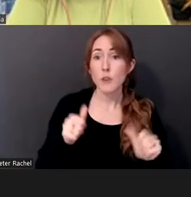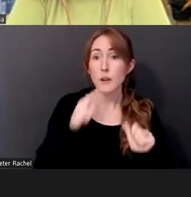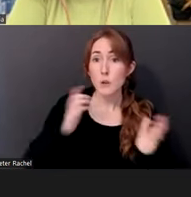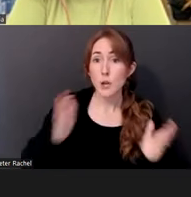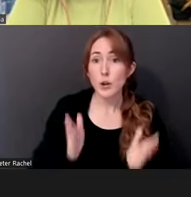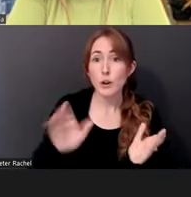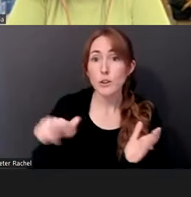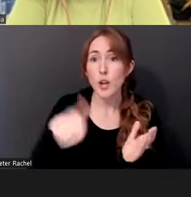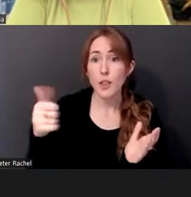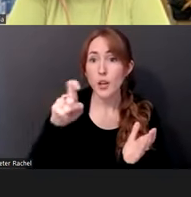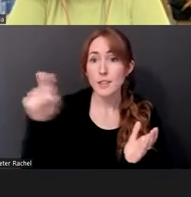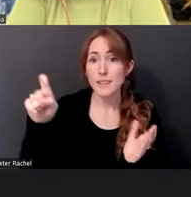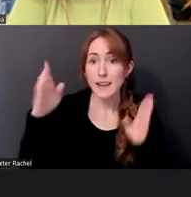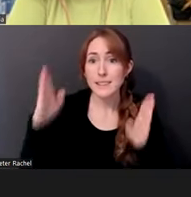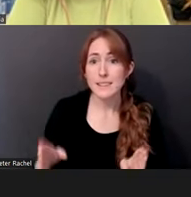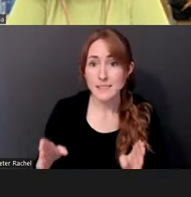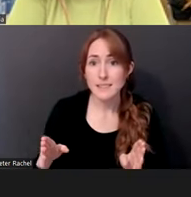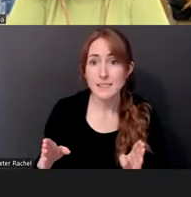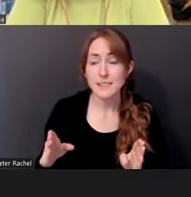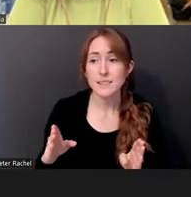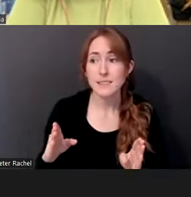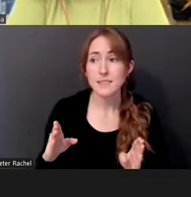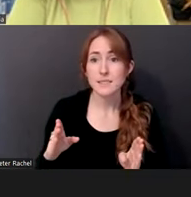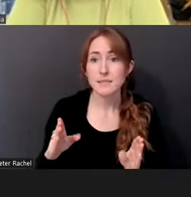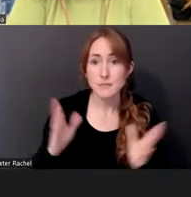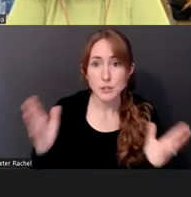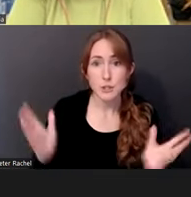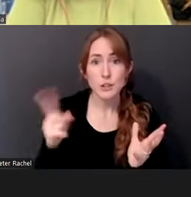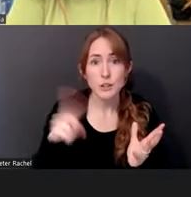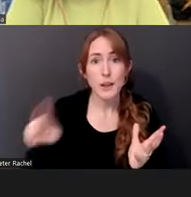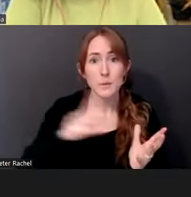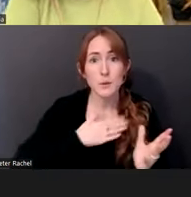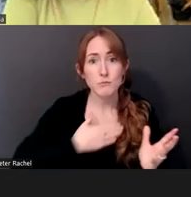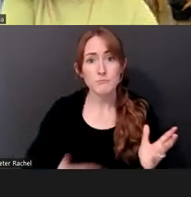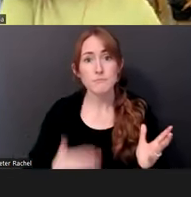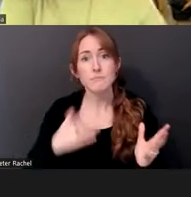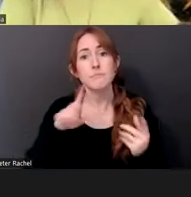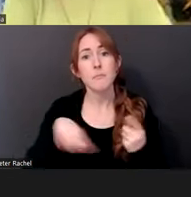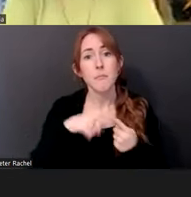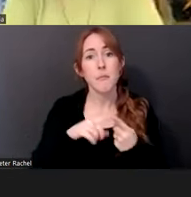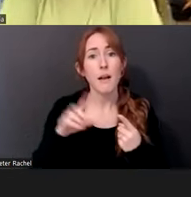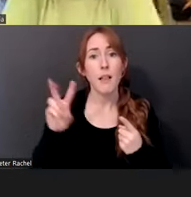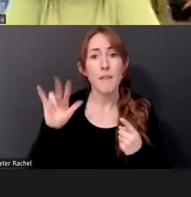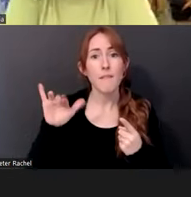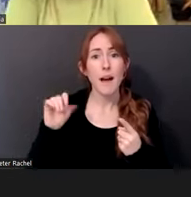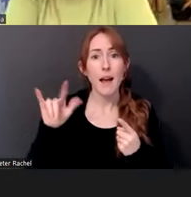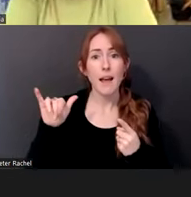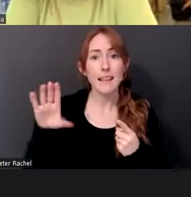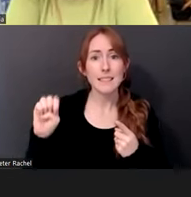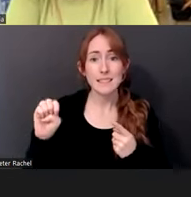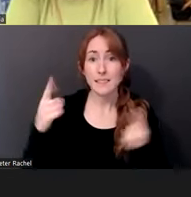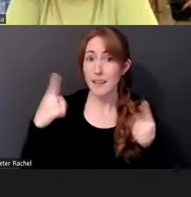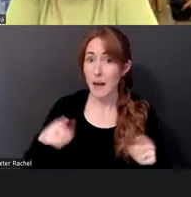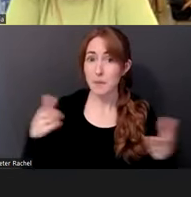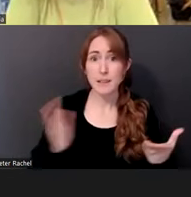violence that we all commit. Uh, we all participate in, uh, when our state, um, executes somebody or when our state